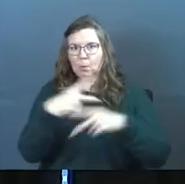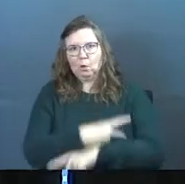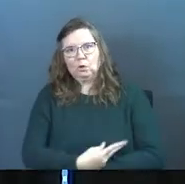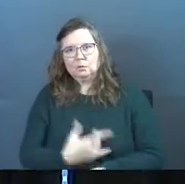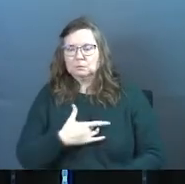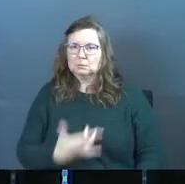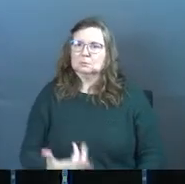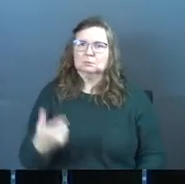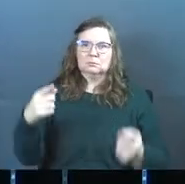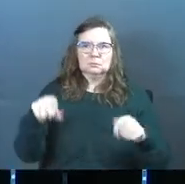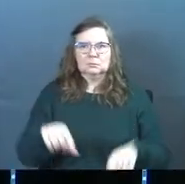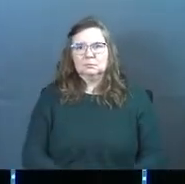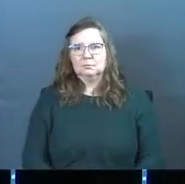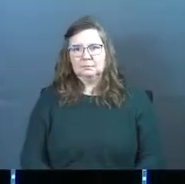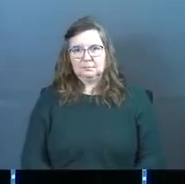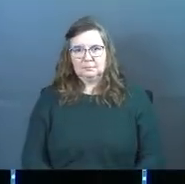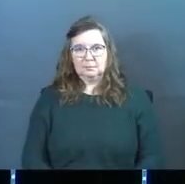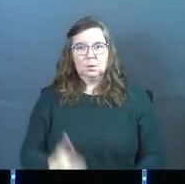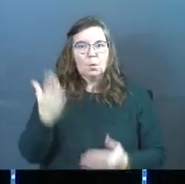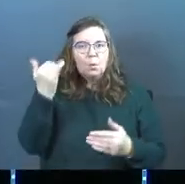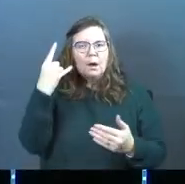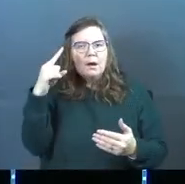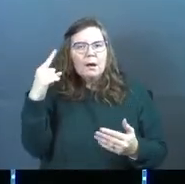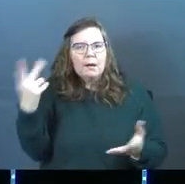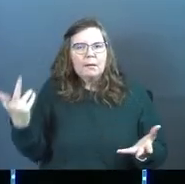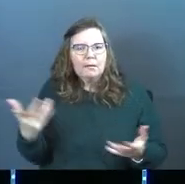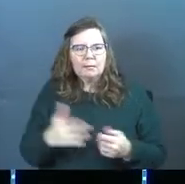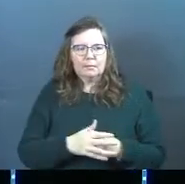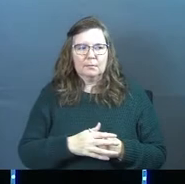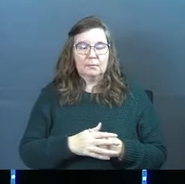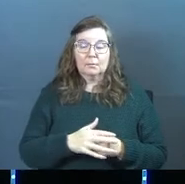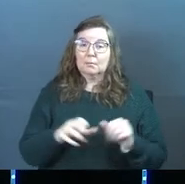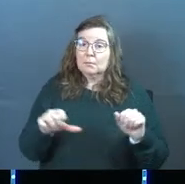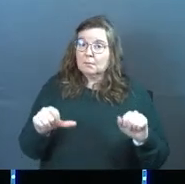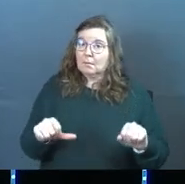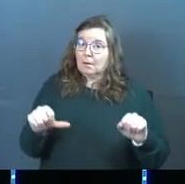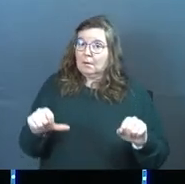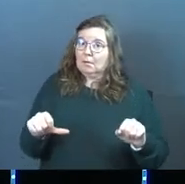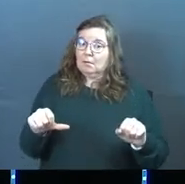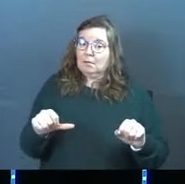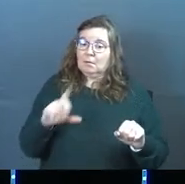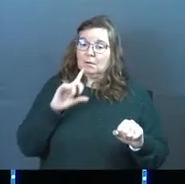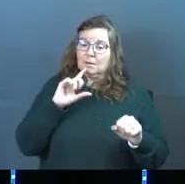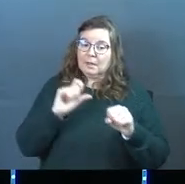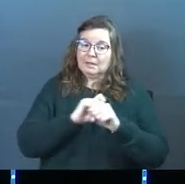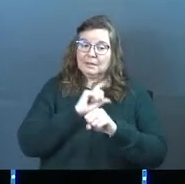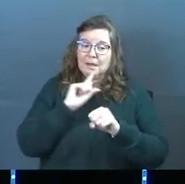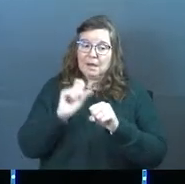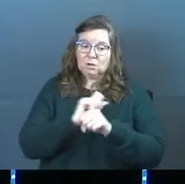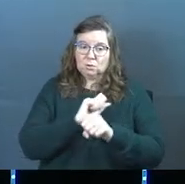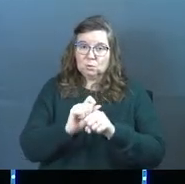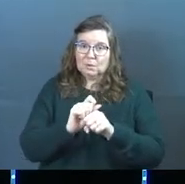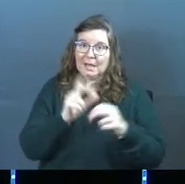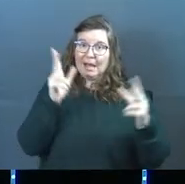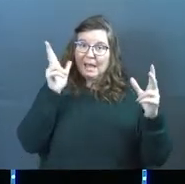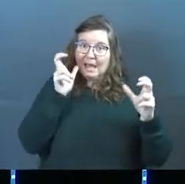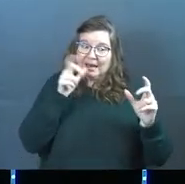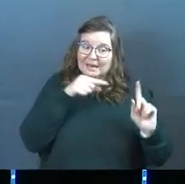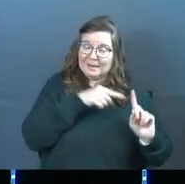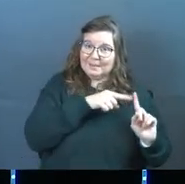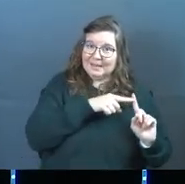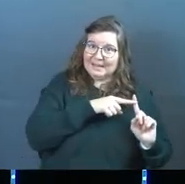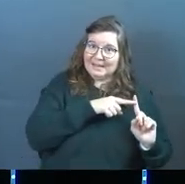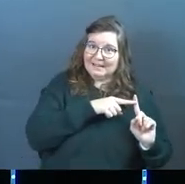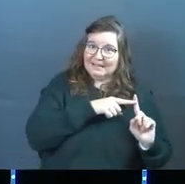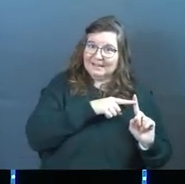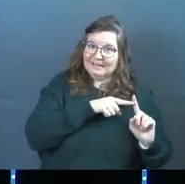so much worse? Why? Is it possible that there's an actual enemy, an actual